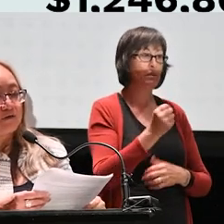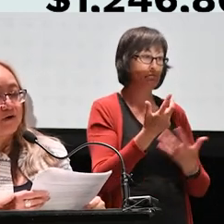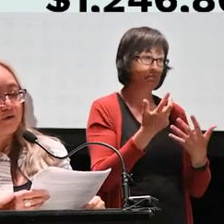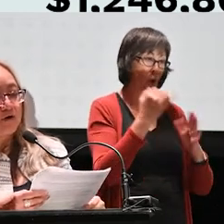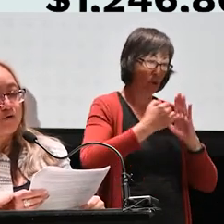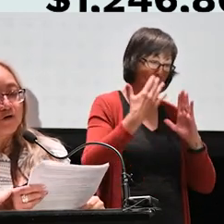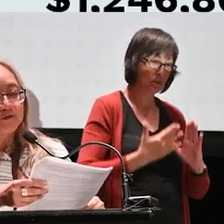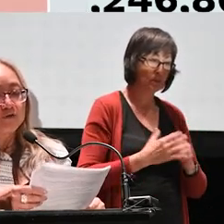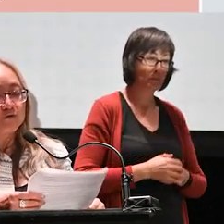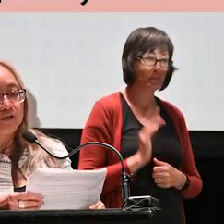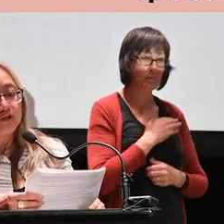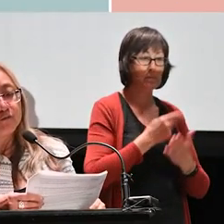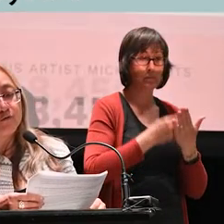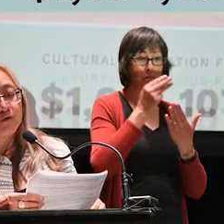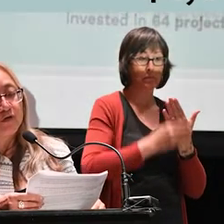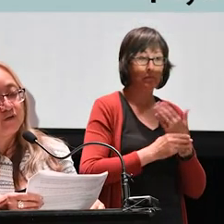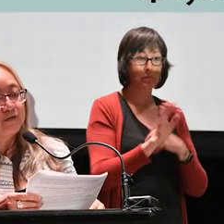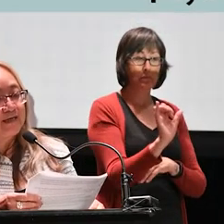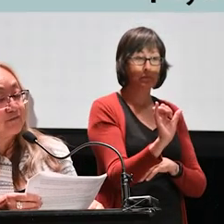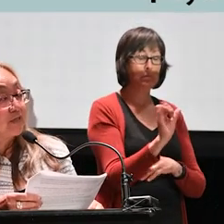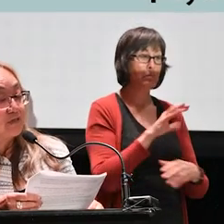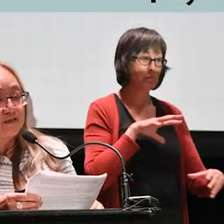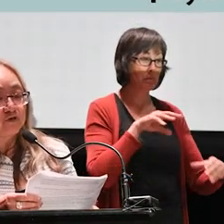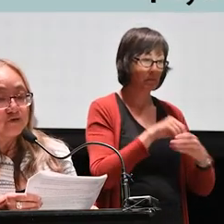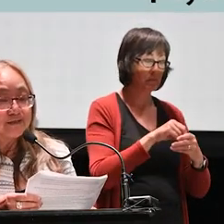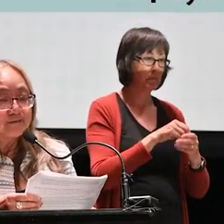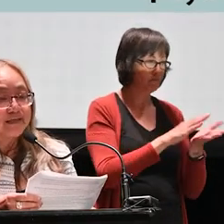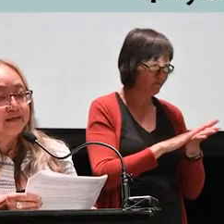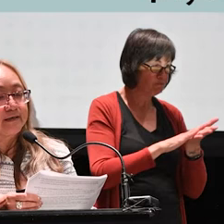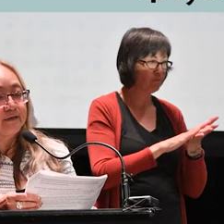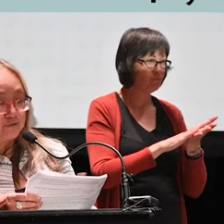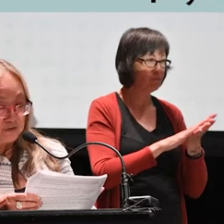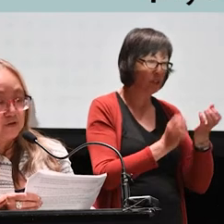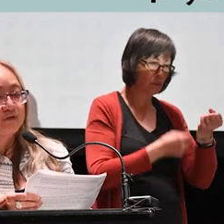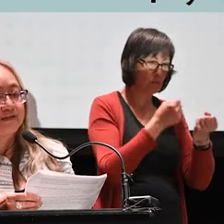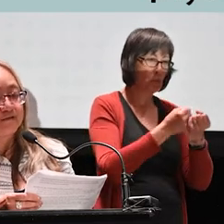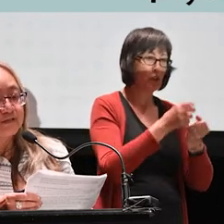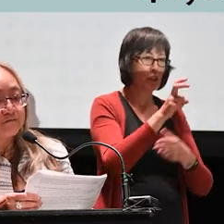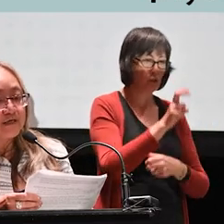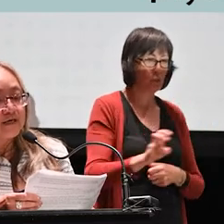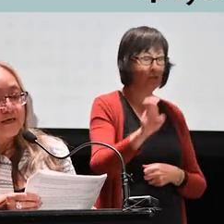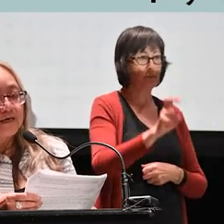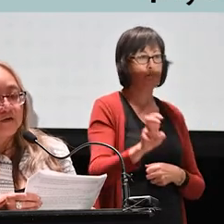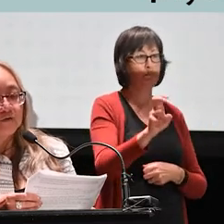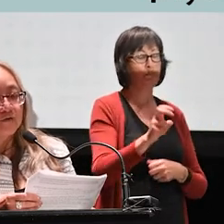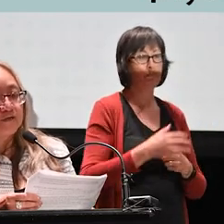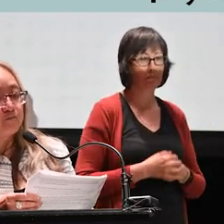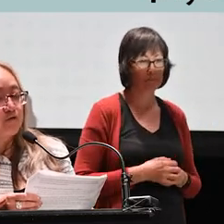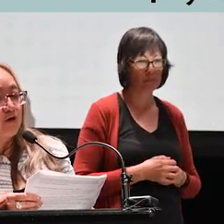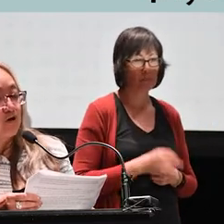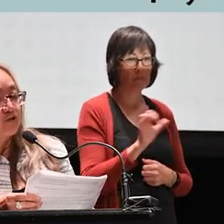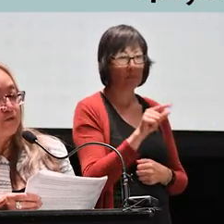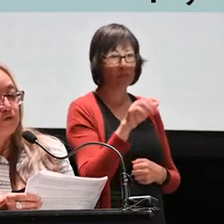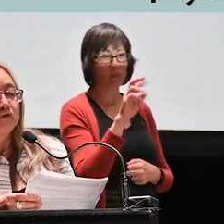Our programs also included promoting cultural activation and tourism, like through the Cultural Activation Fund, and also grants